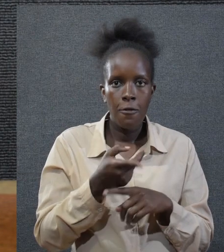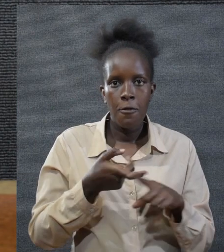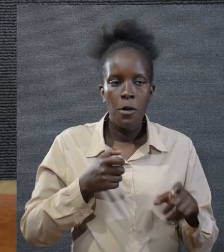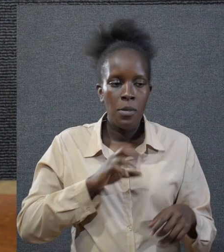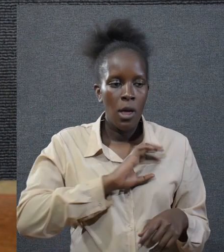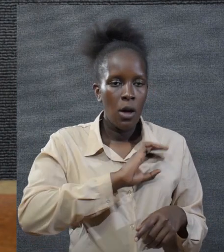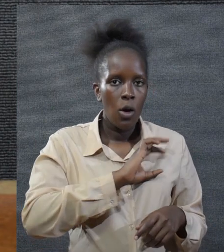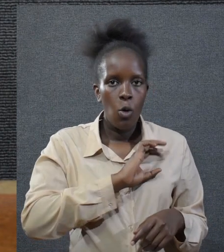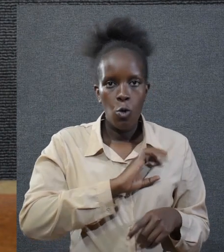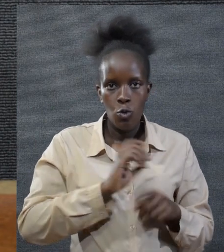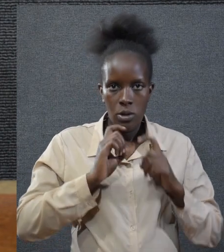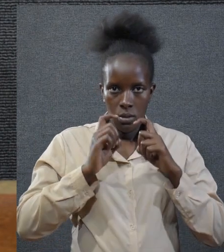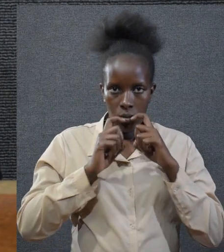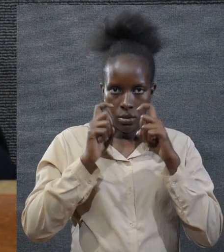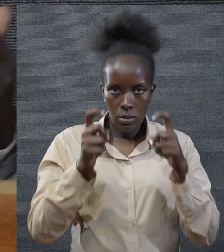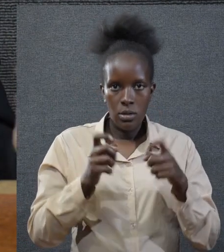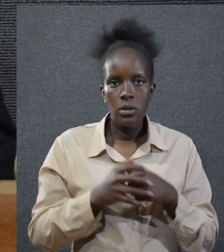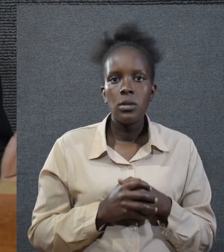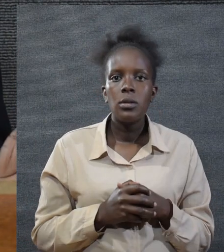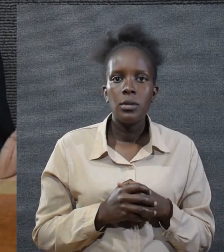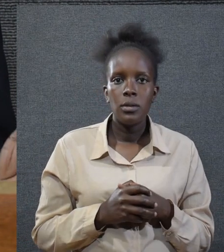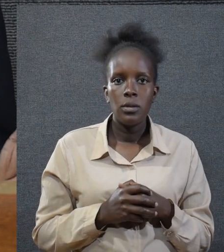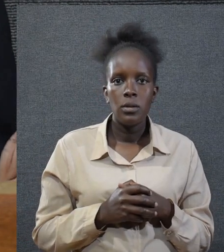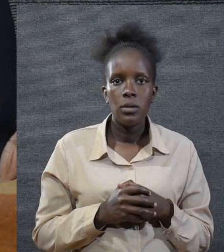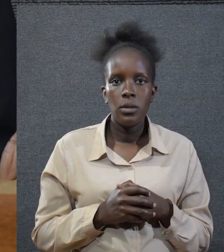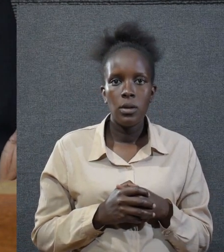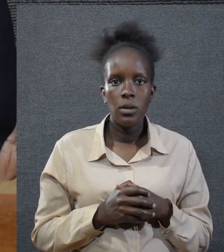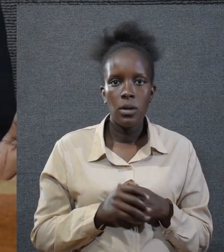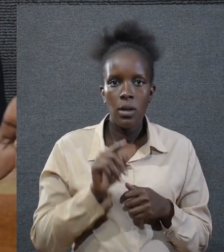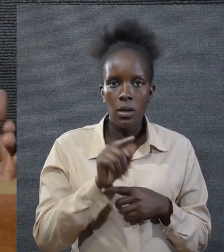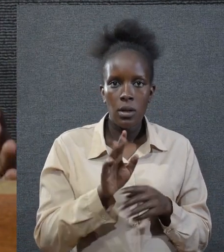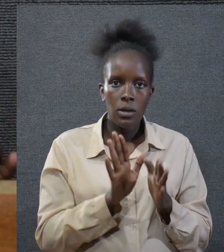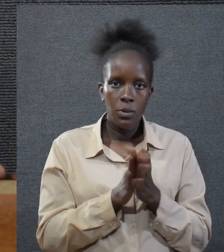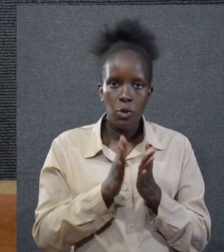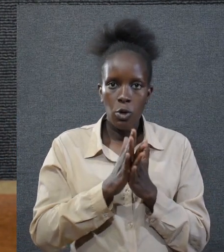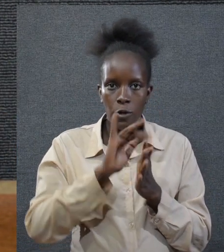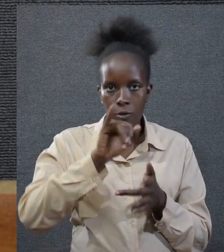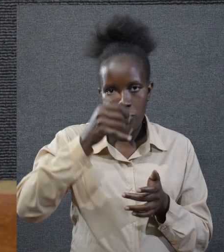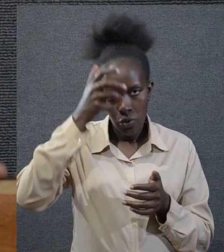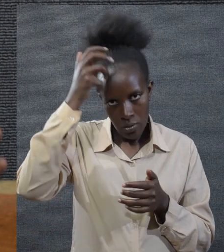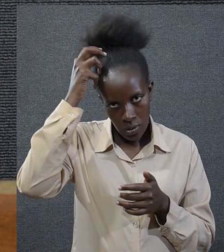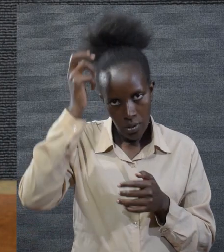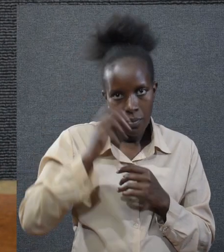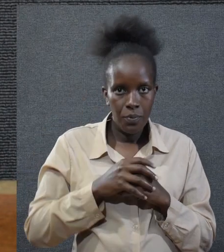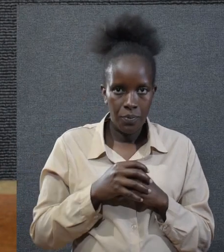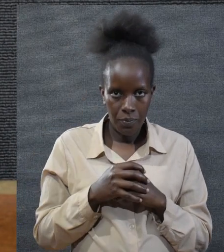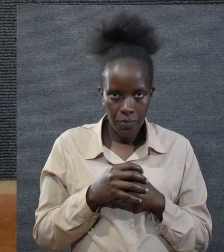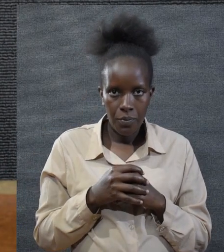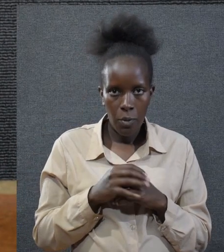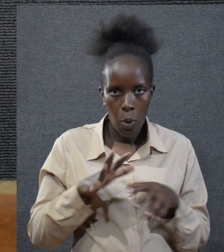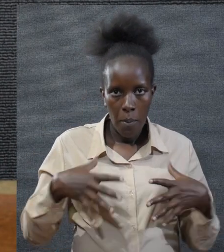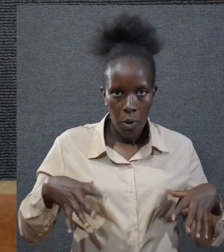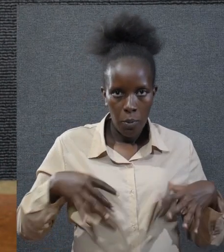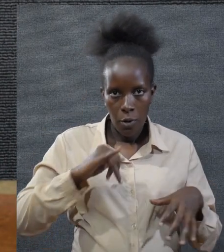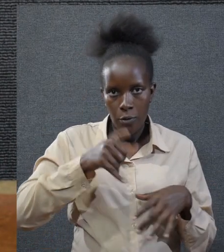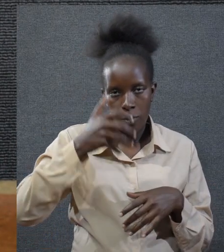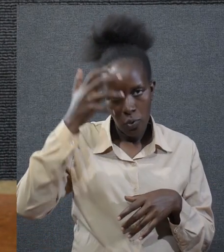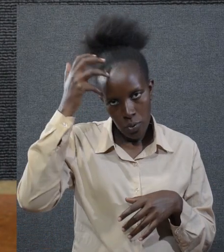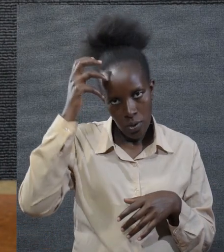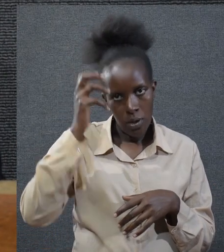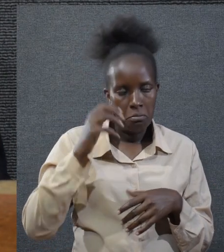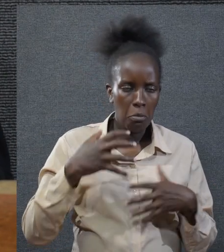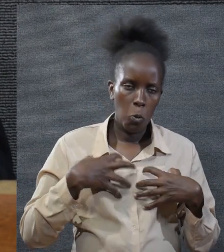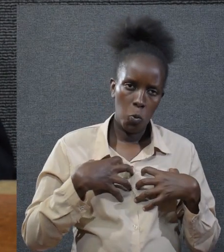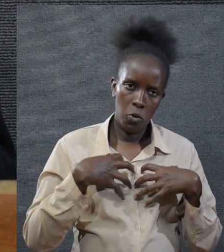defied from their own committed sins. The book of Judah, the people